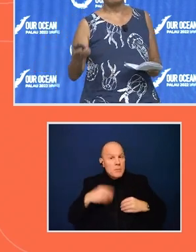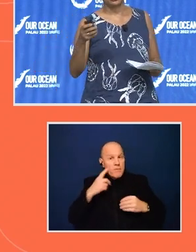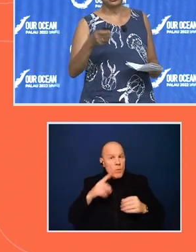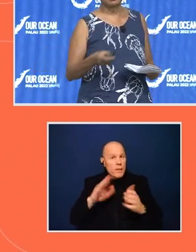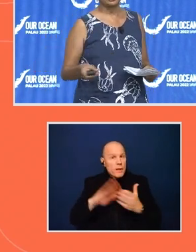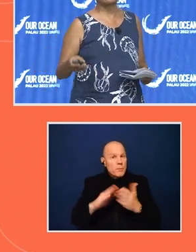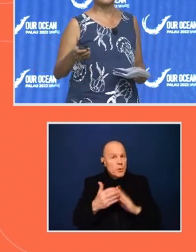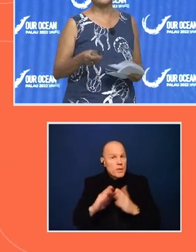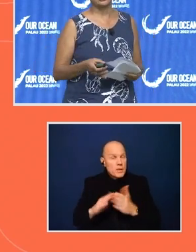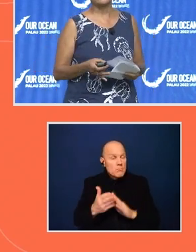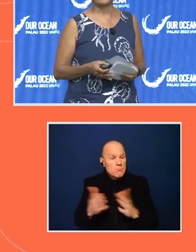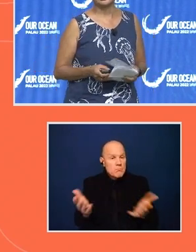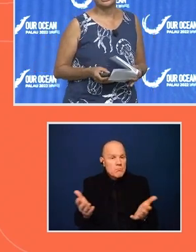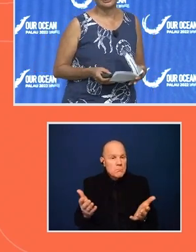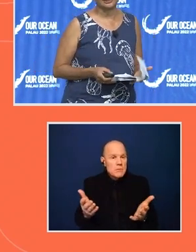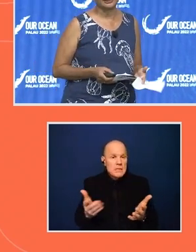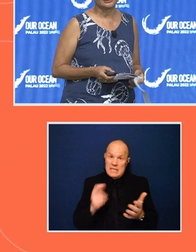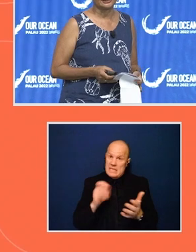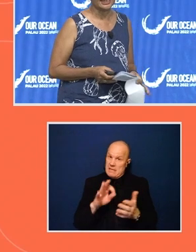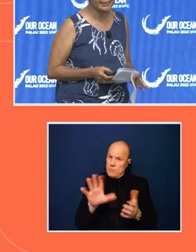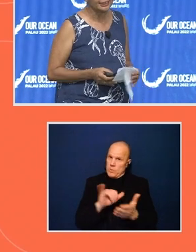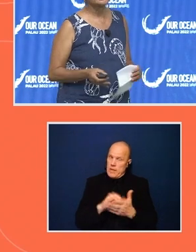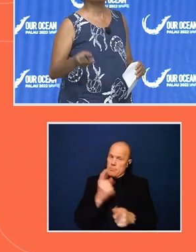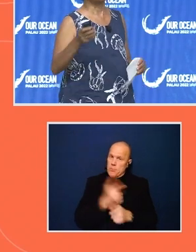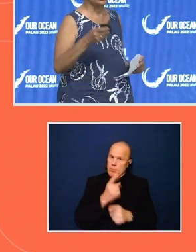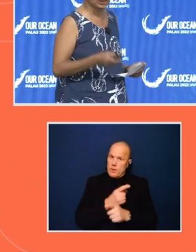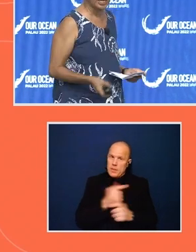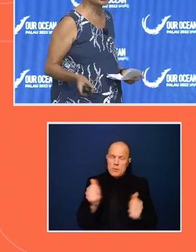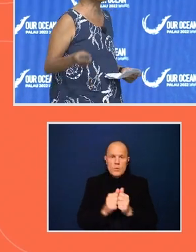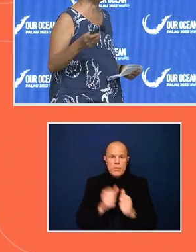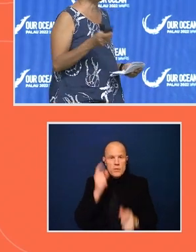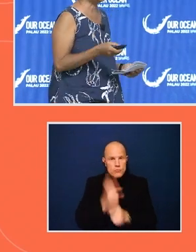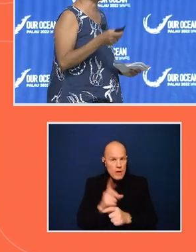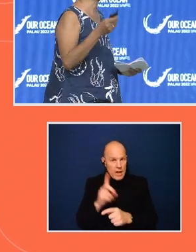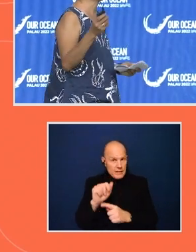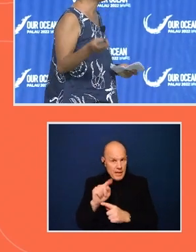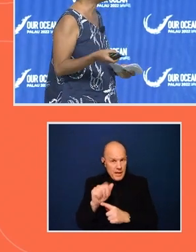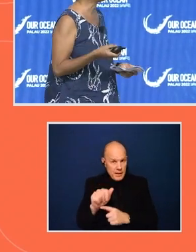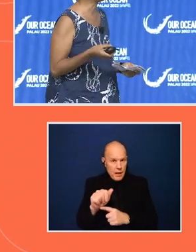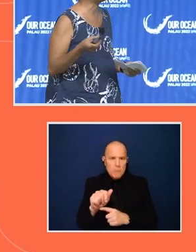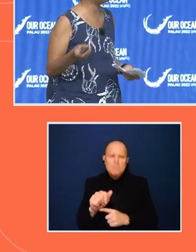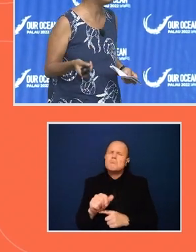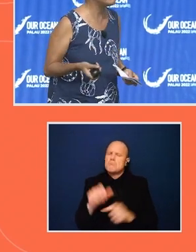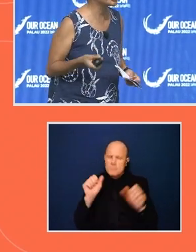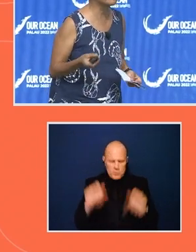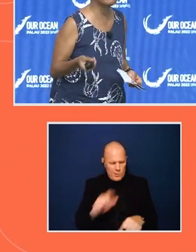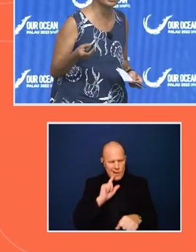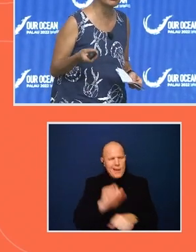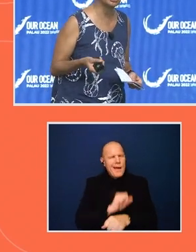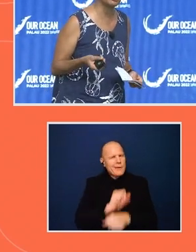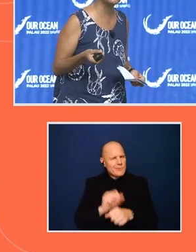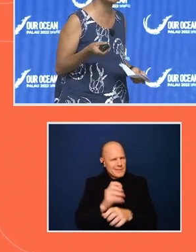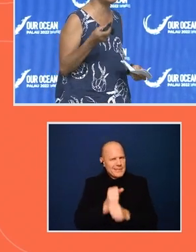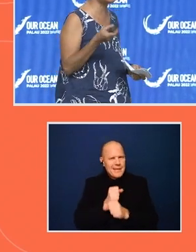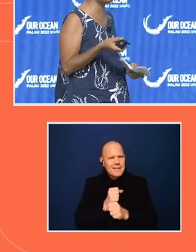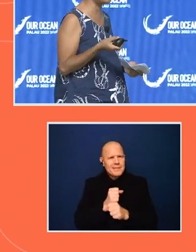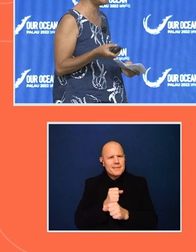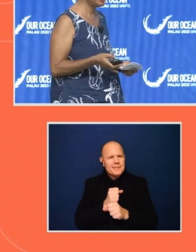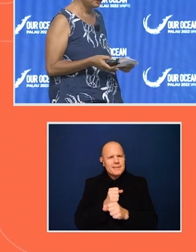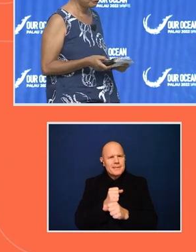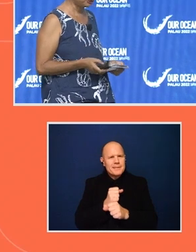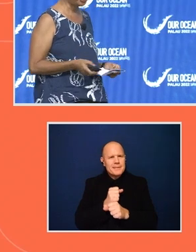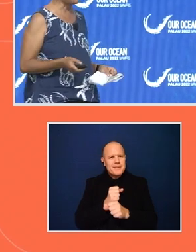If you do it properly with the right data, you can actually get fish recovery